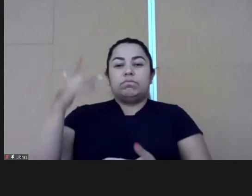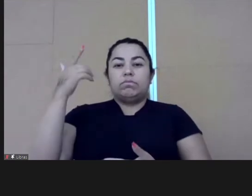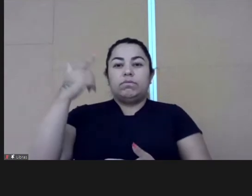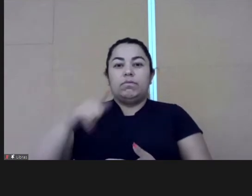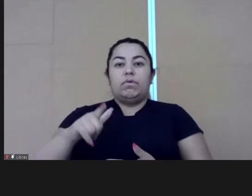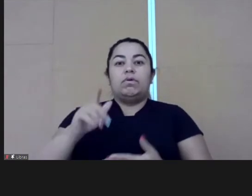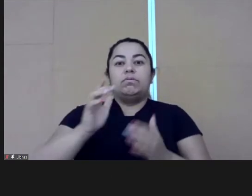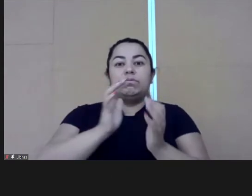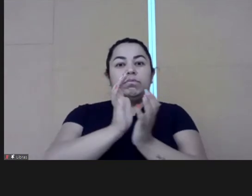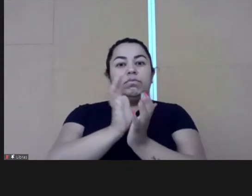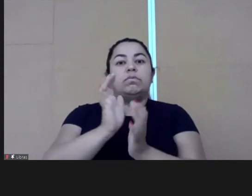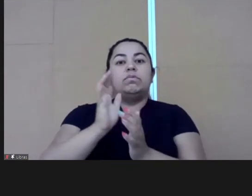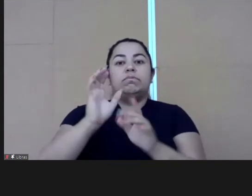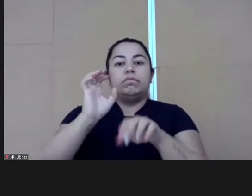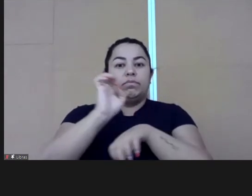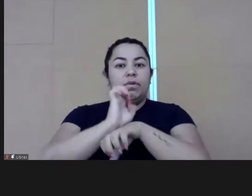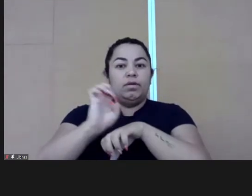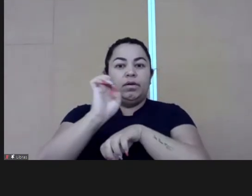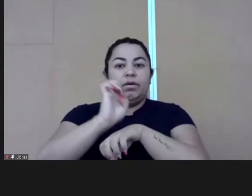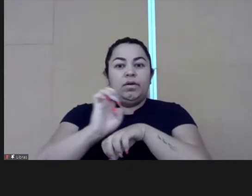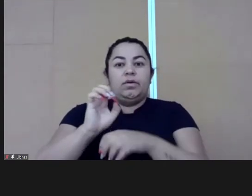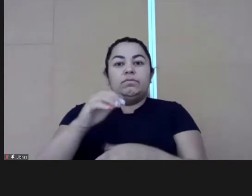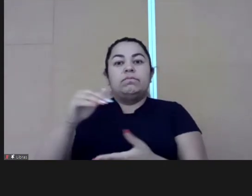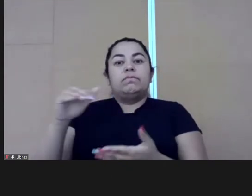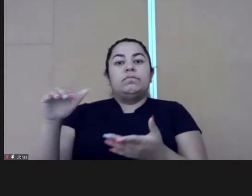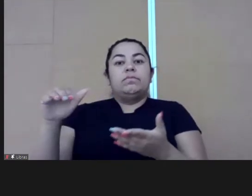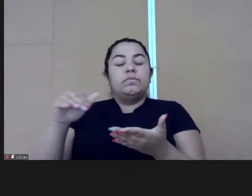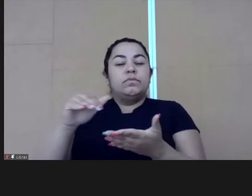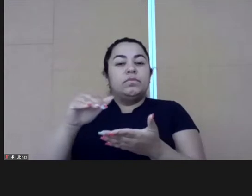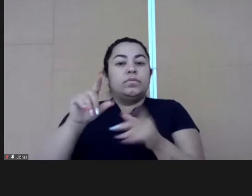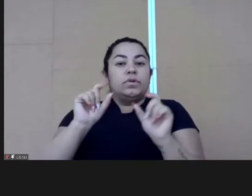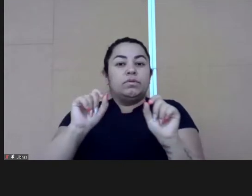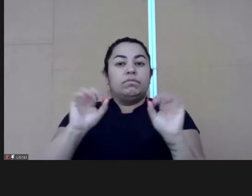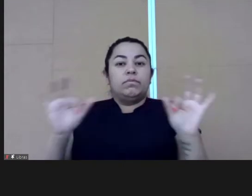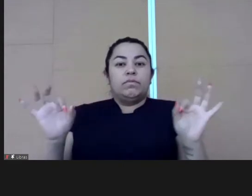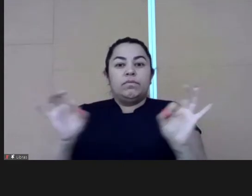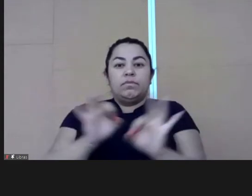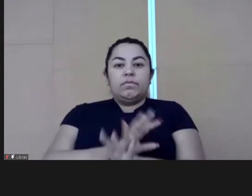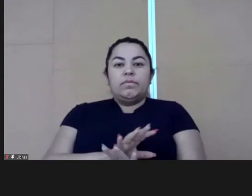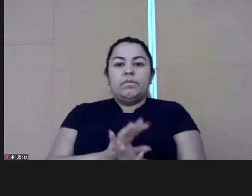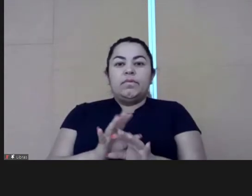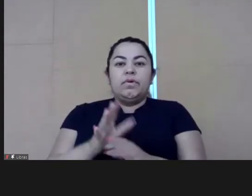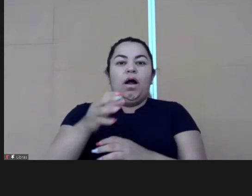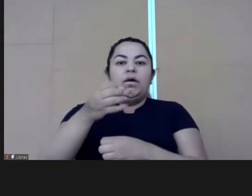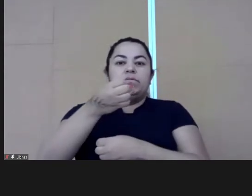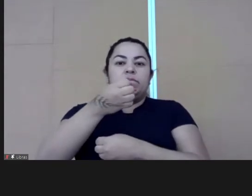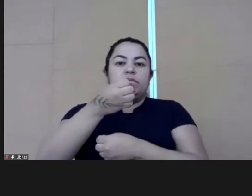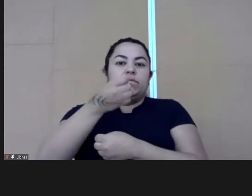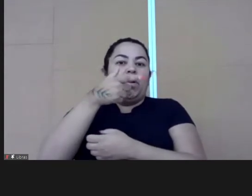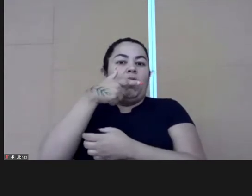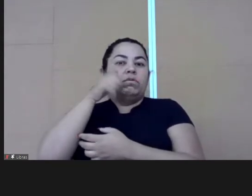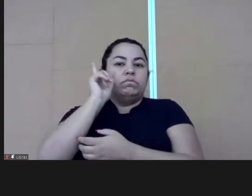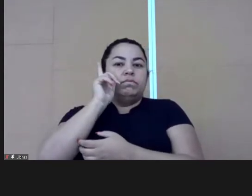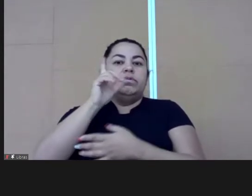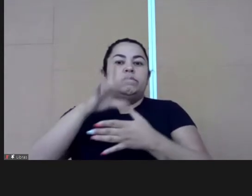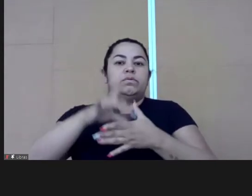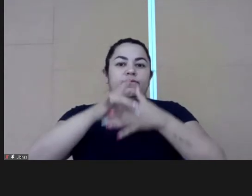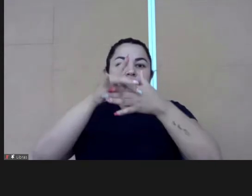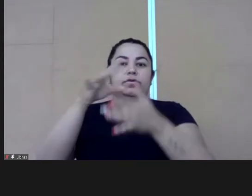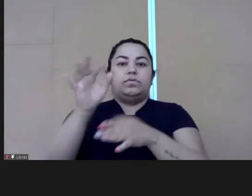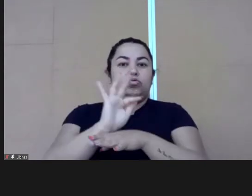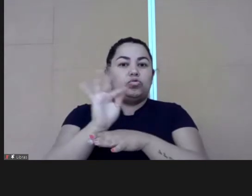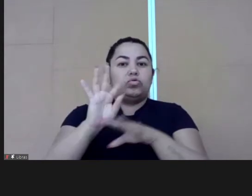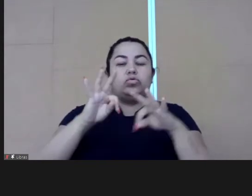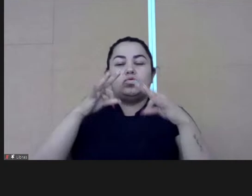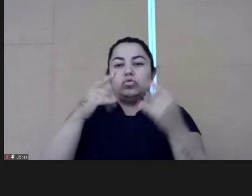help to other cities in other parts of the state. For example, we have